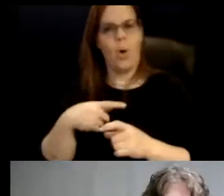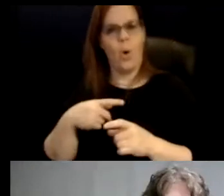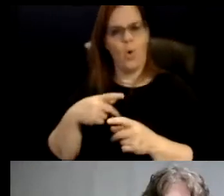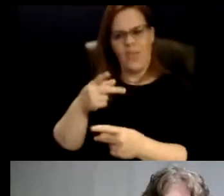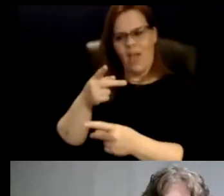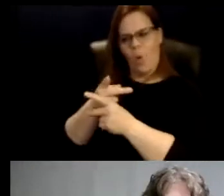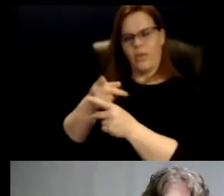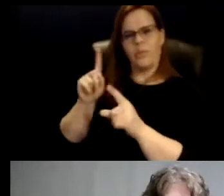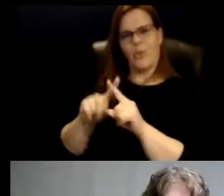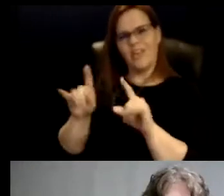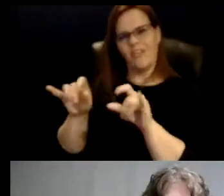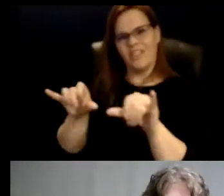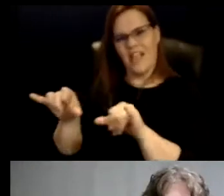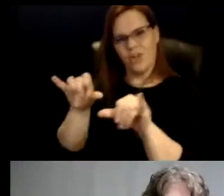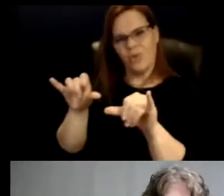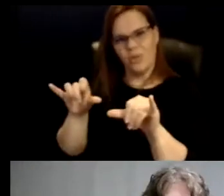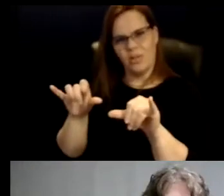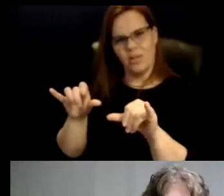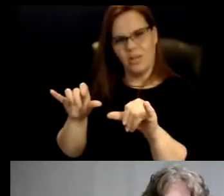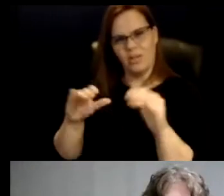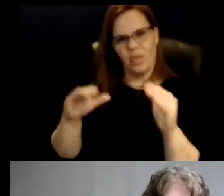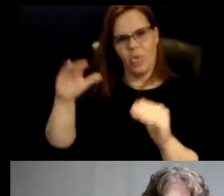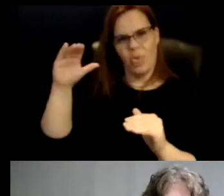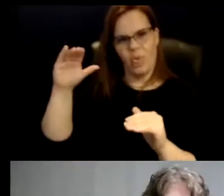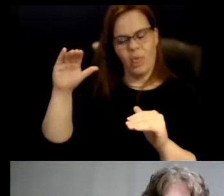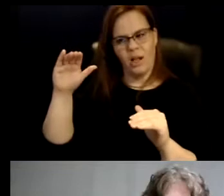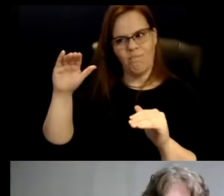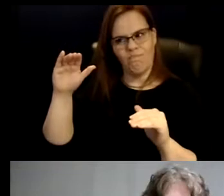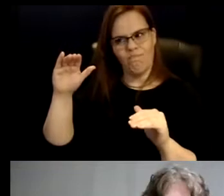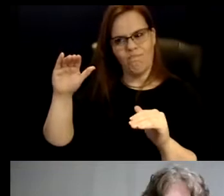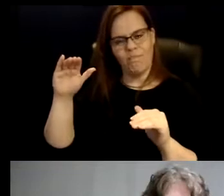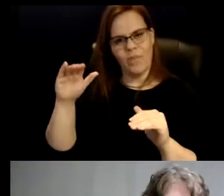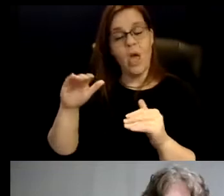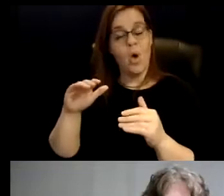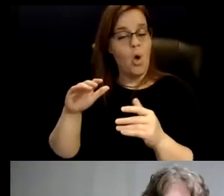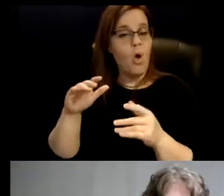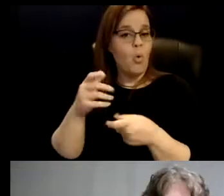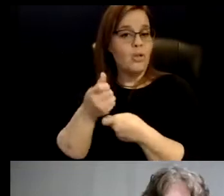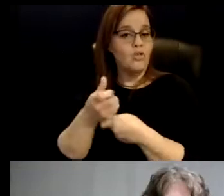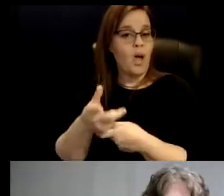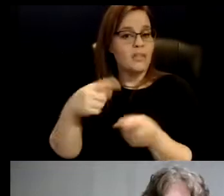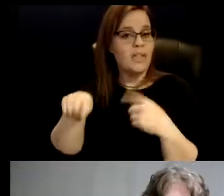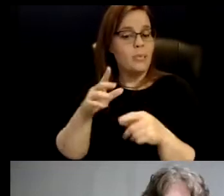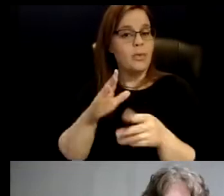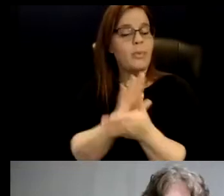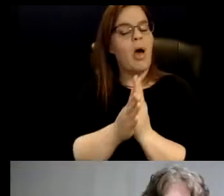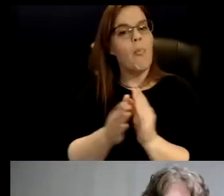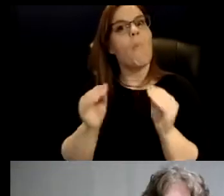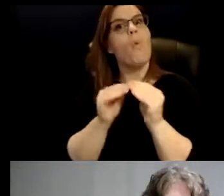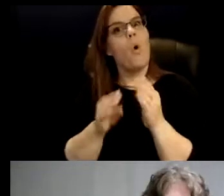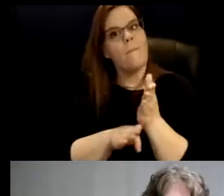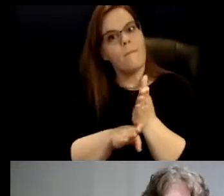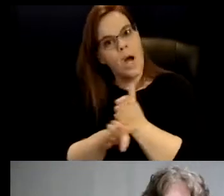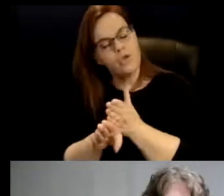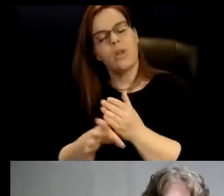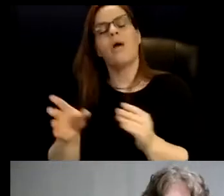It leads them to be more, um, marginalized, oppressed and kicked out of class. Um, and